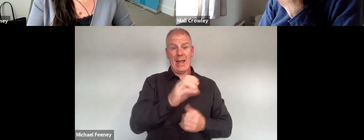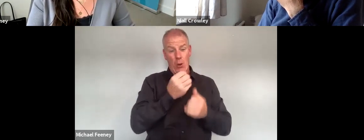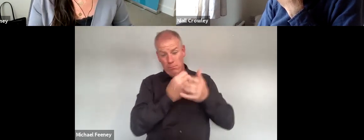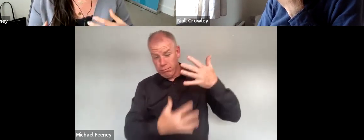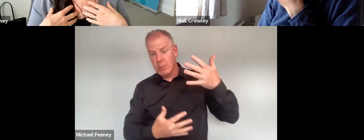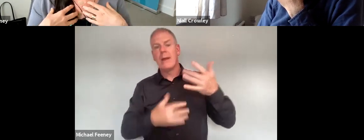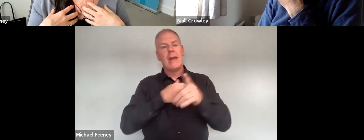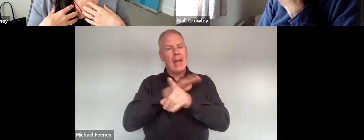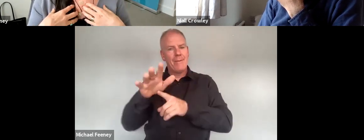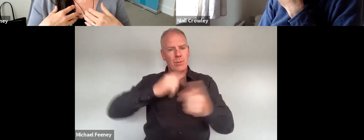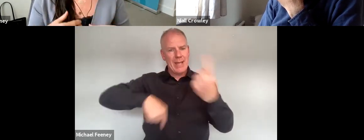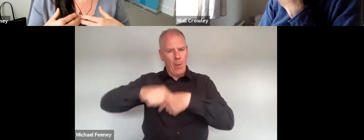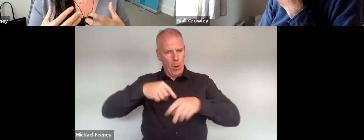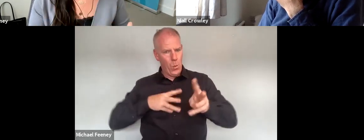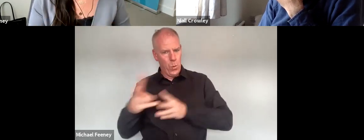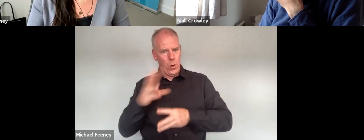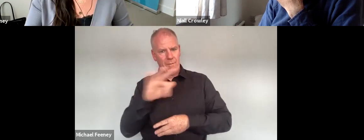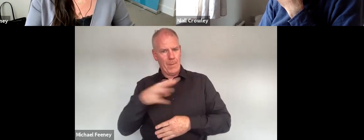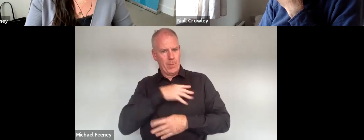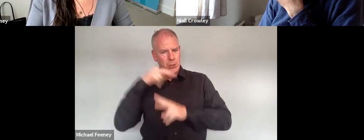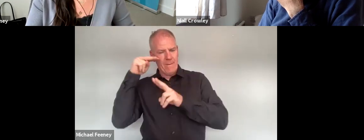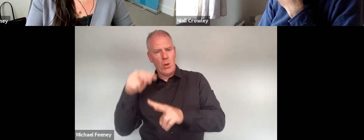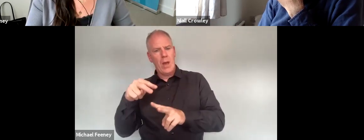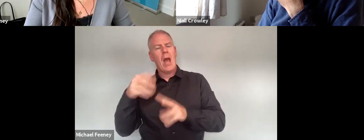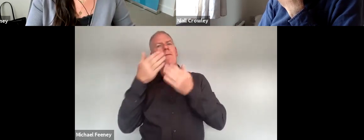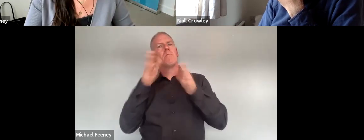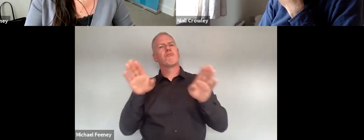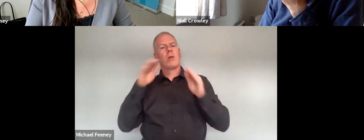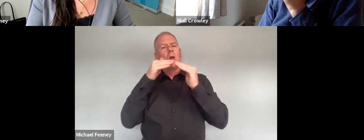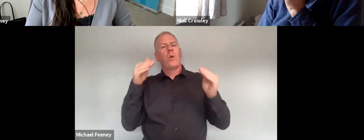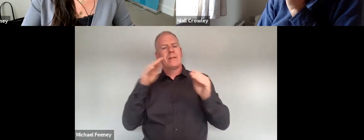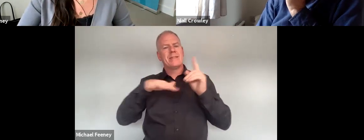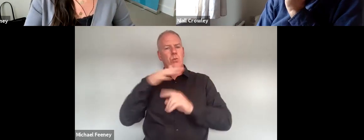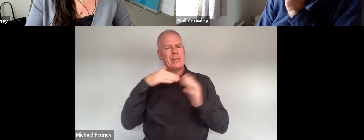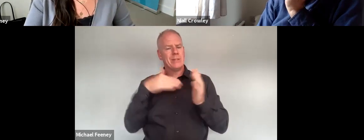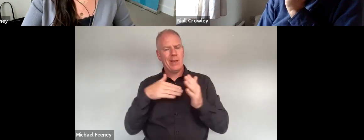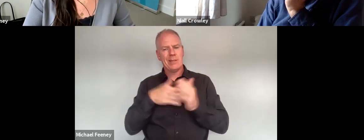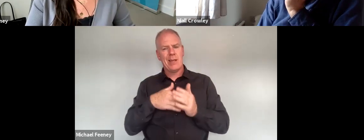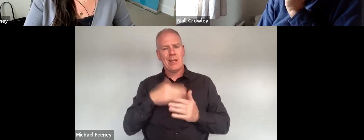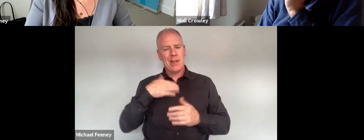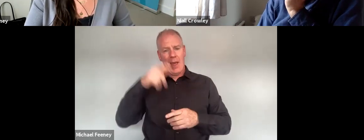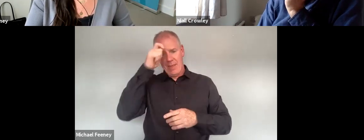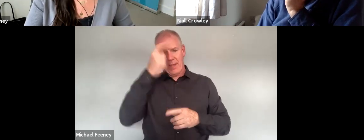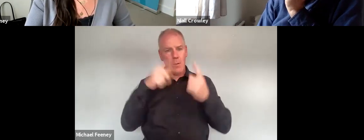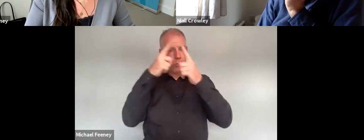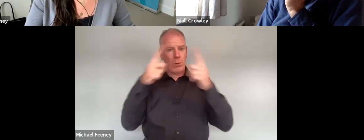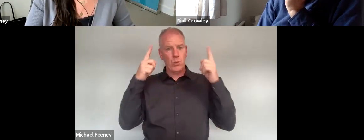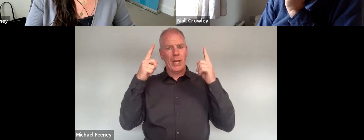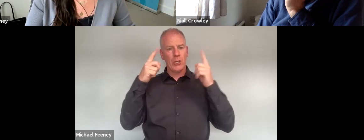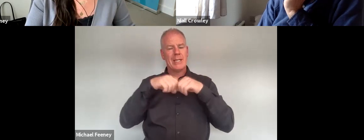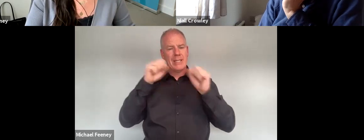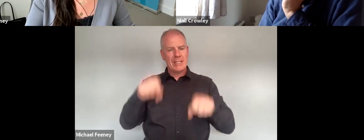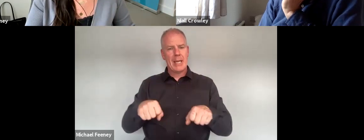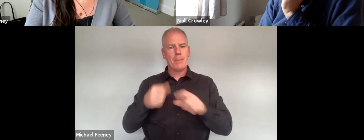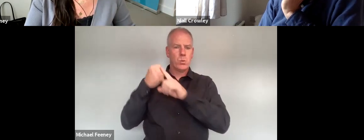informing and shaping our work as a commission and to the broader equality landscape and I believe our grant scheme has aimed to support this among many